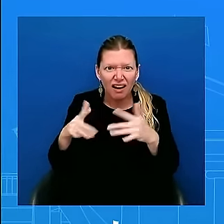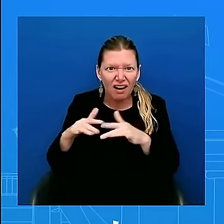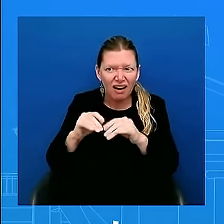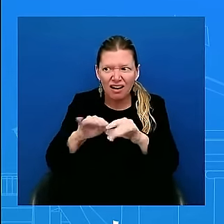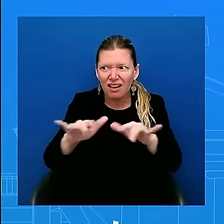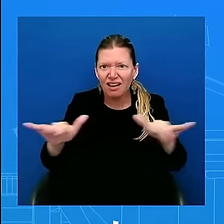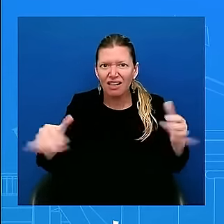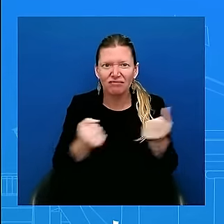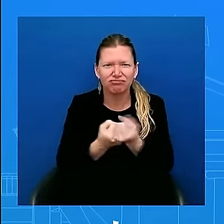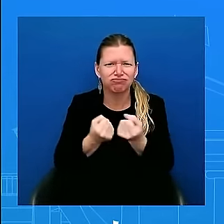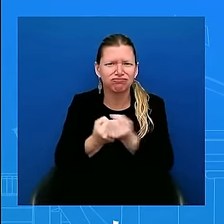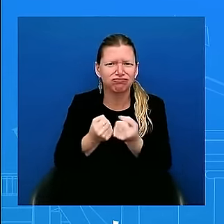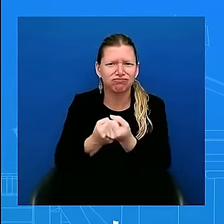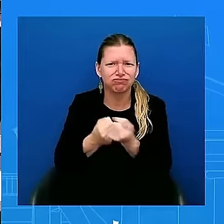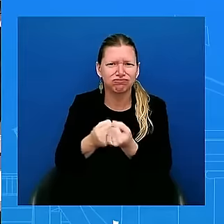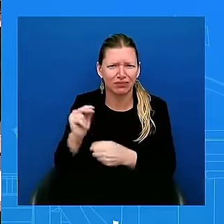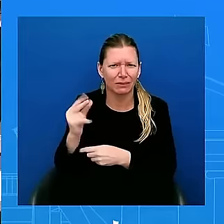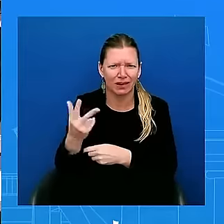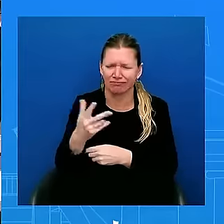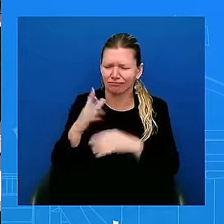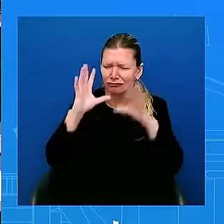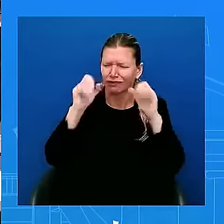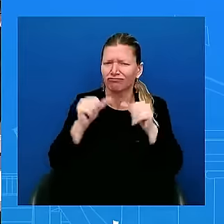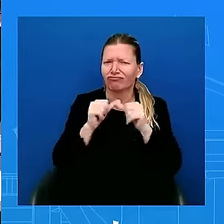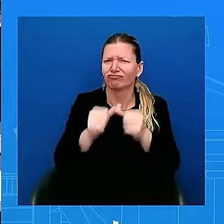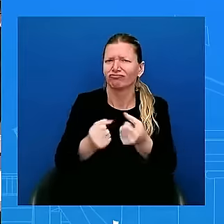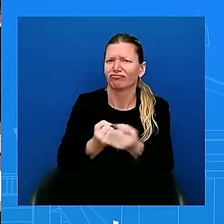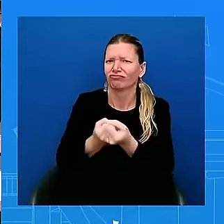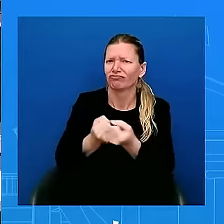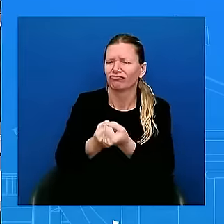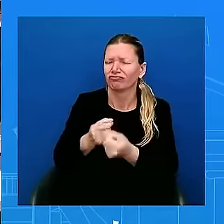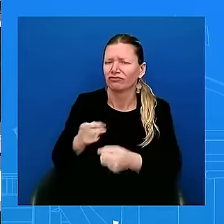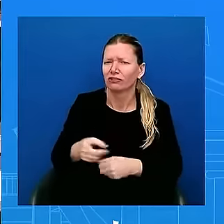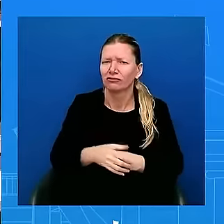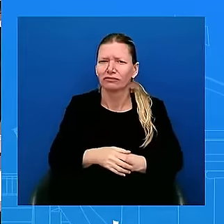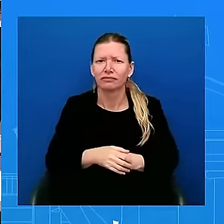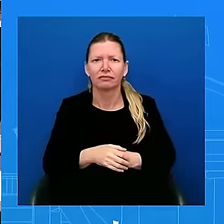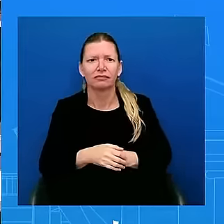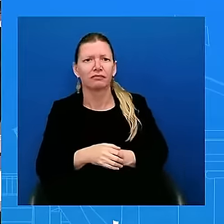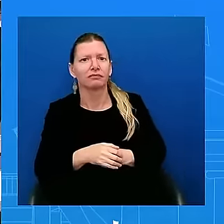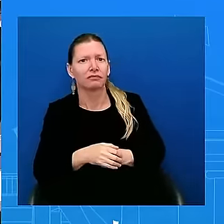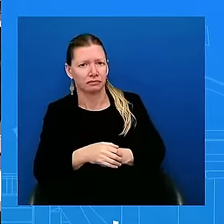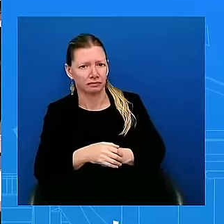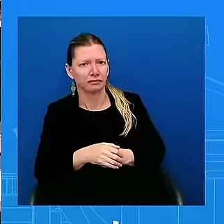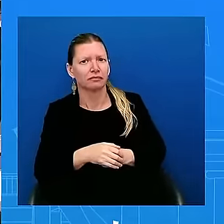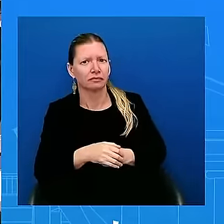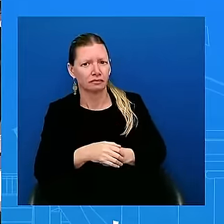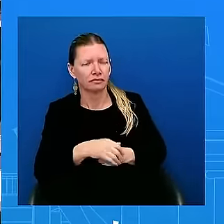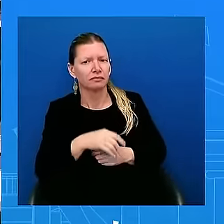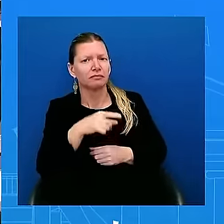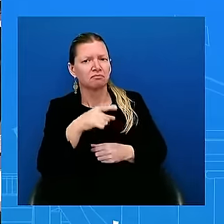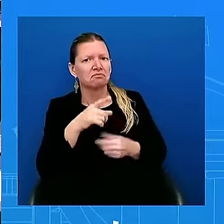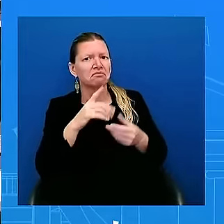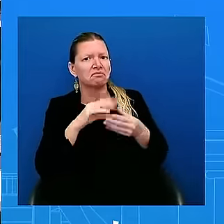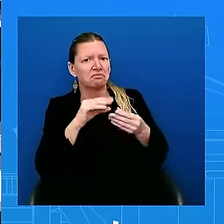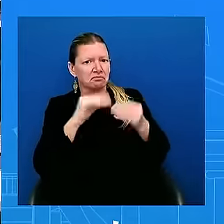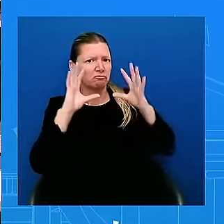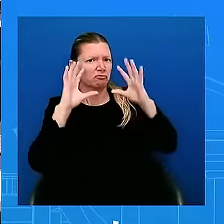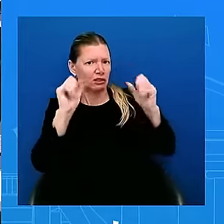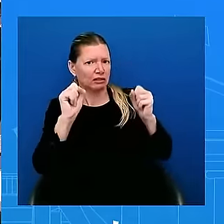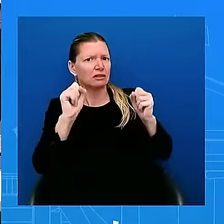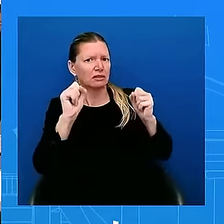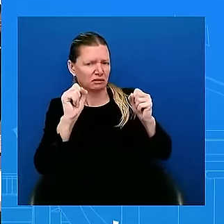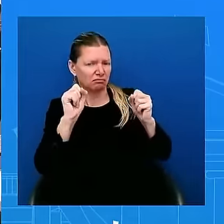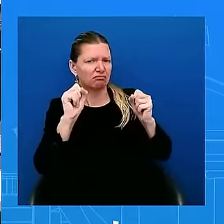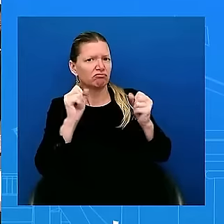the president praised by president Harris last night in his address as a good partner and a strong leader will he